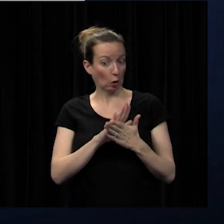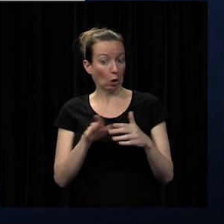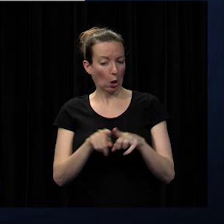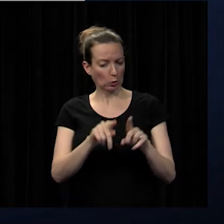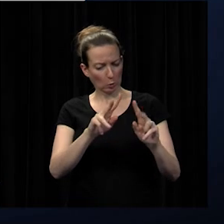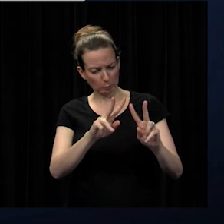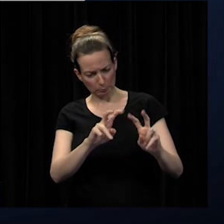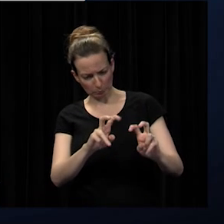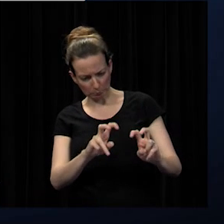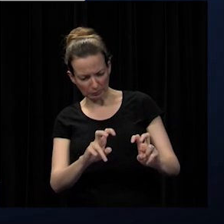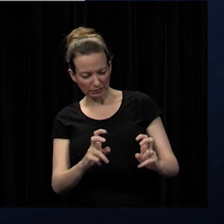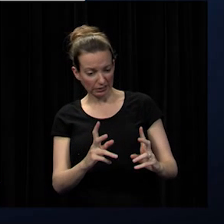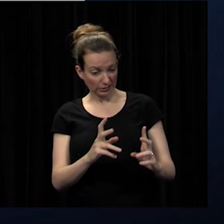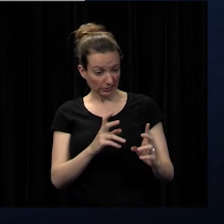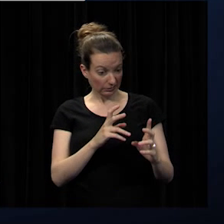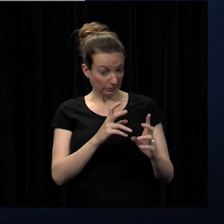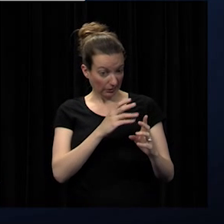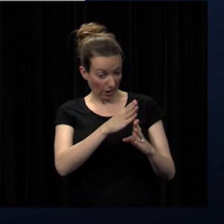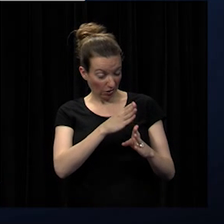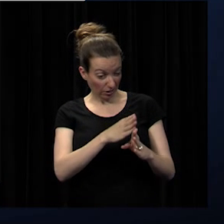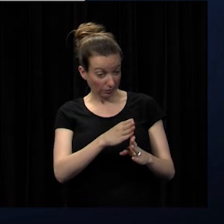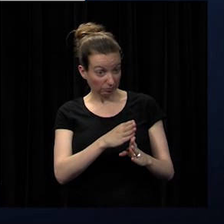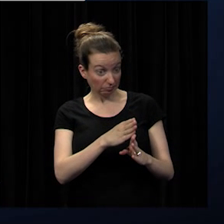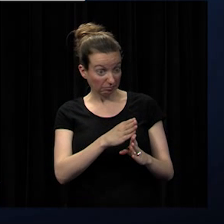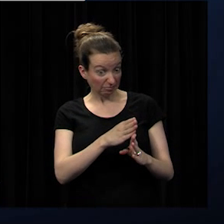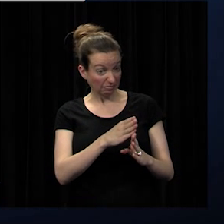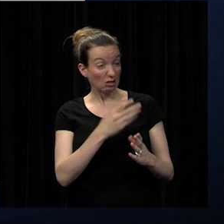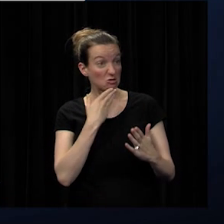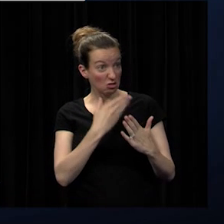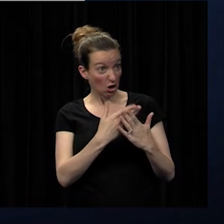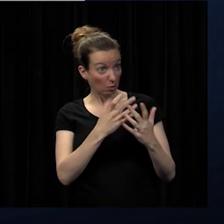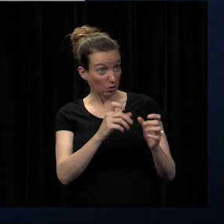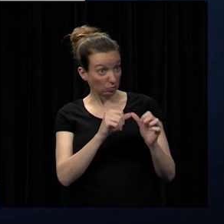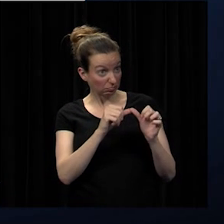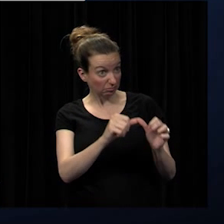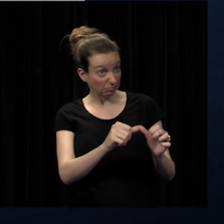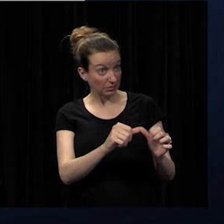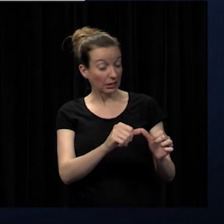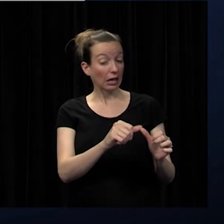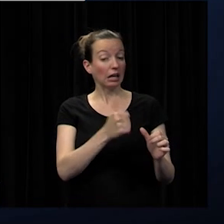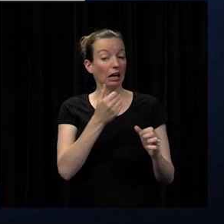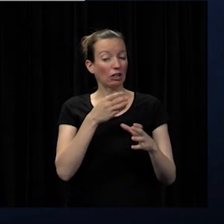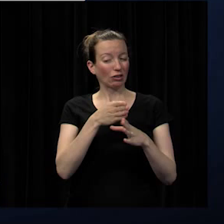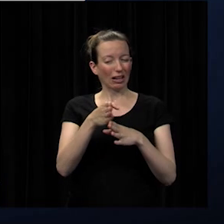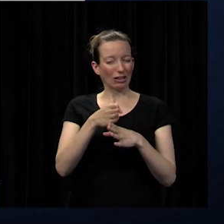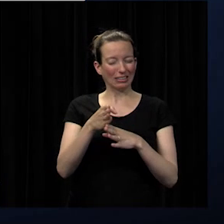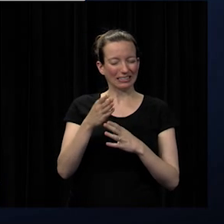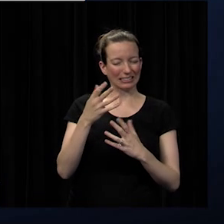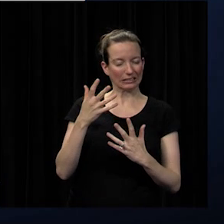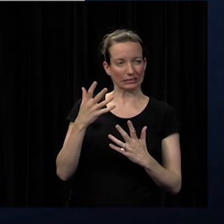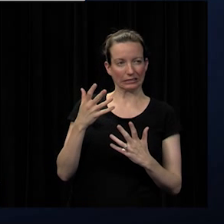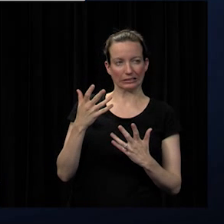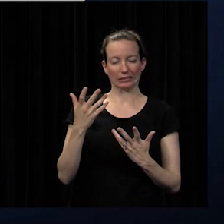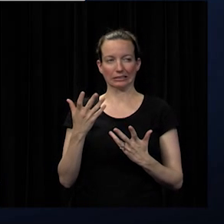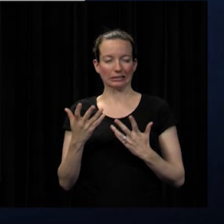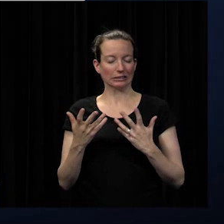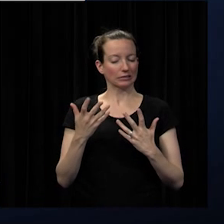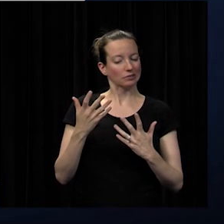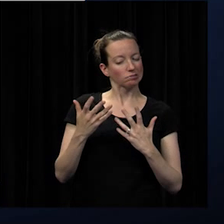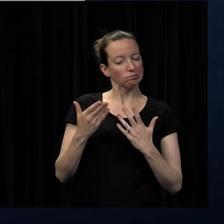areas that are really good that we want to make sure we keep going but there might be areas of questions or concerns that they want to